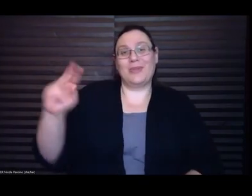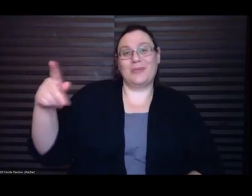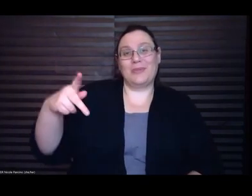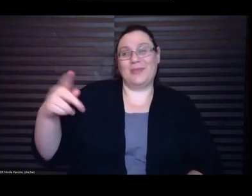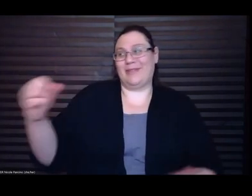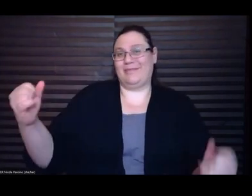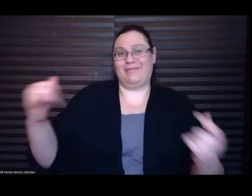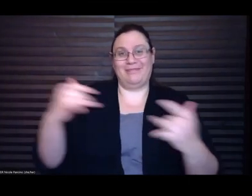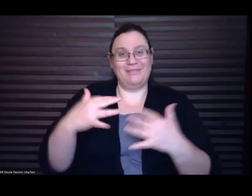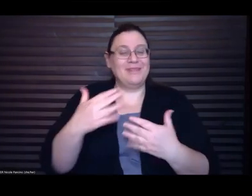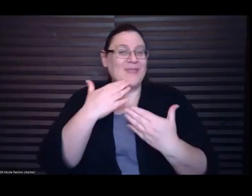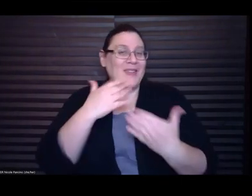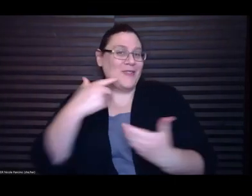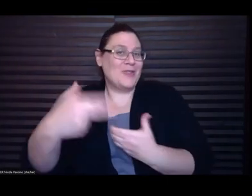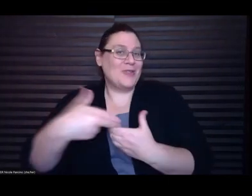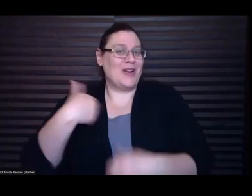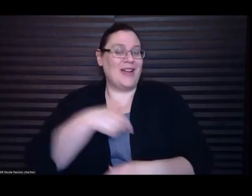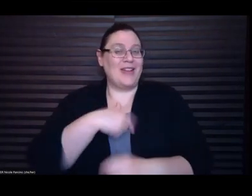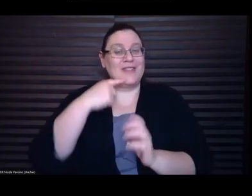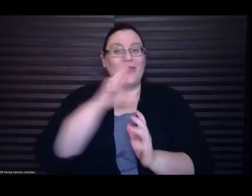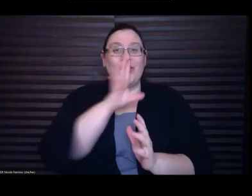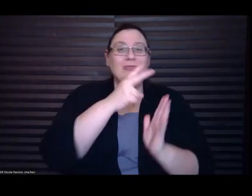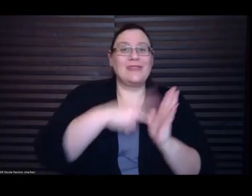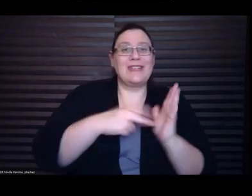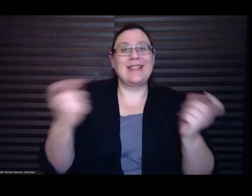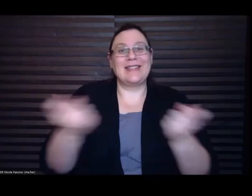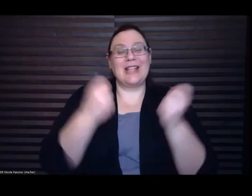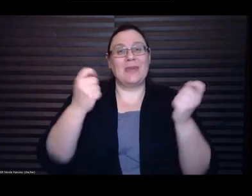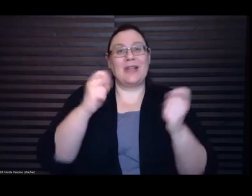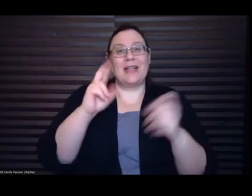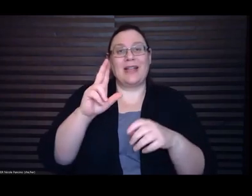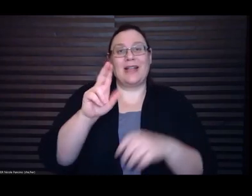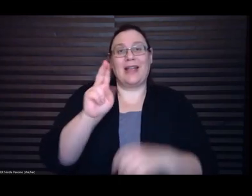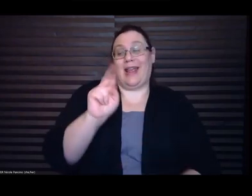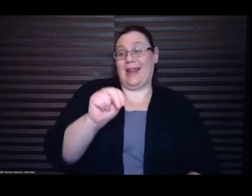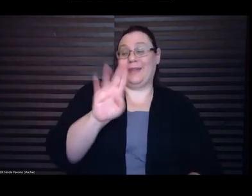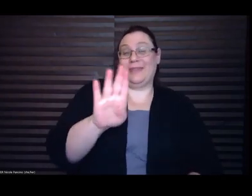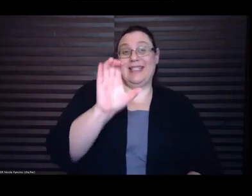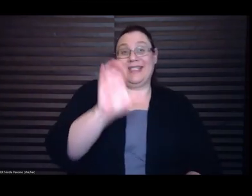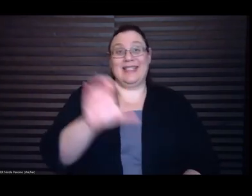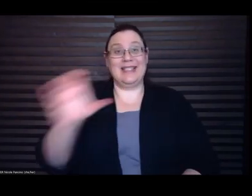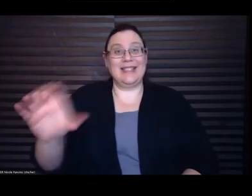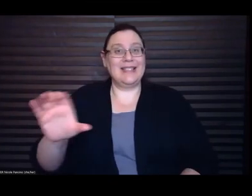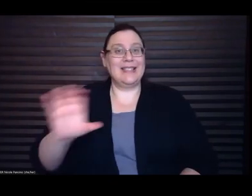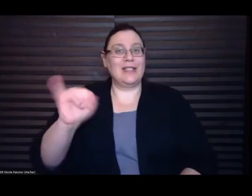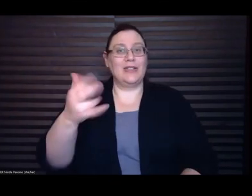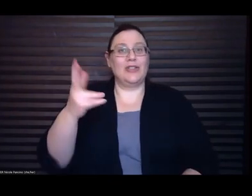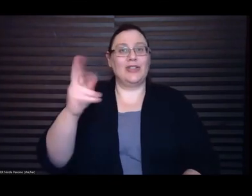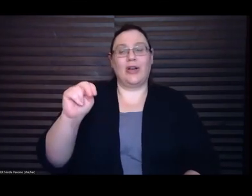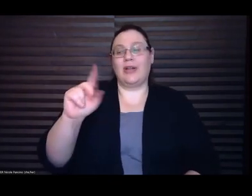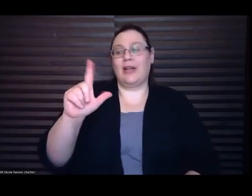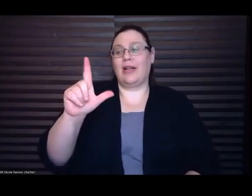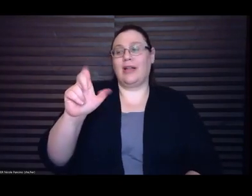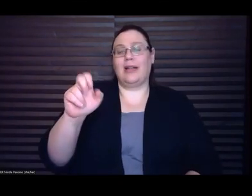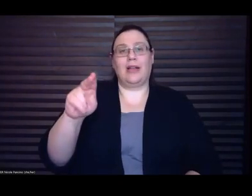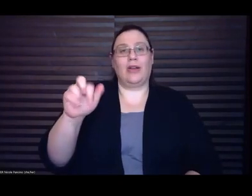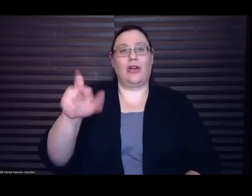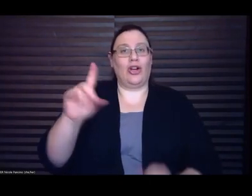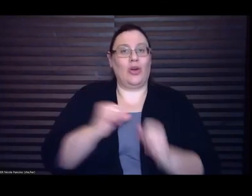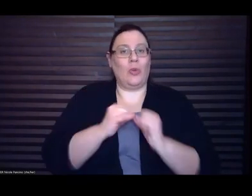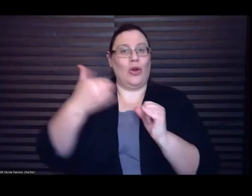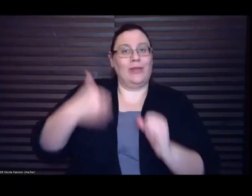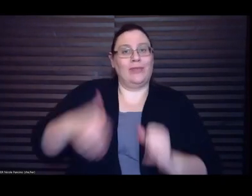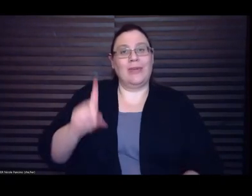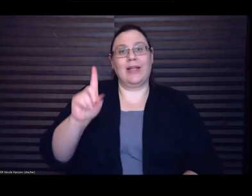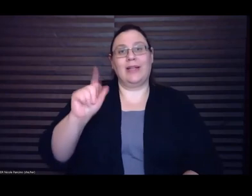joining us for a reading celebrating the National Book Critics Circle's John Leonard Award. My name is David Varno, and I'm the